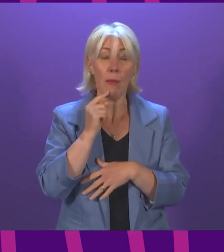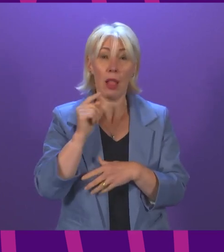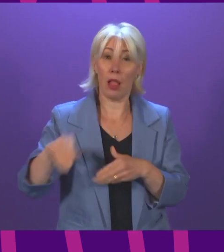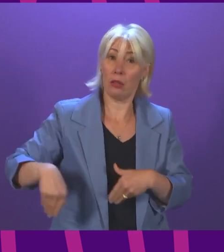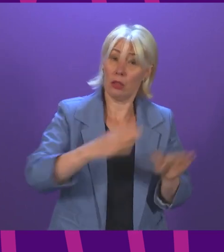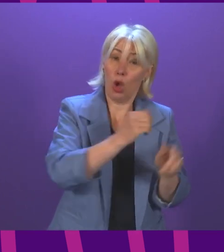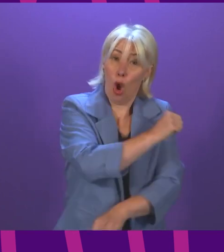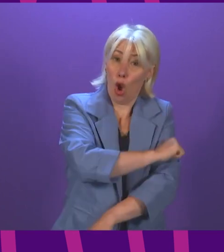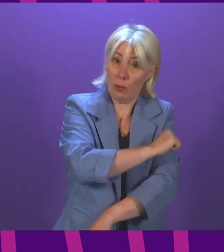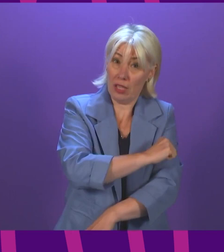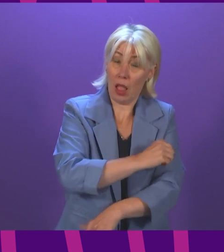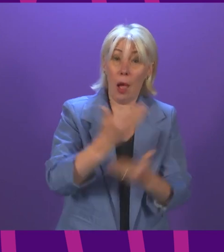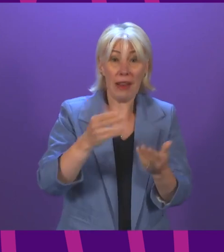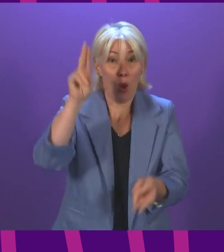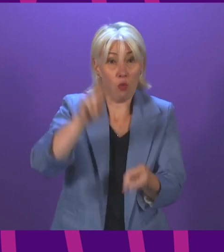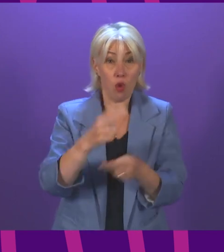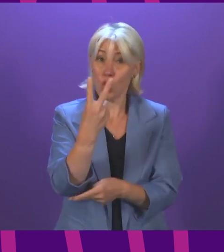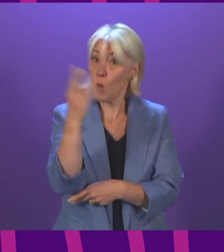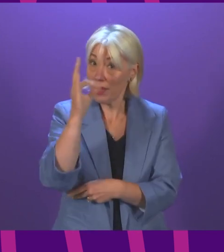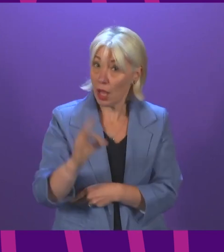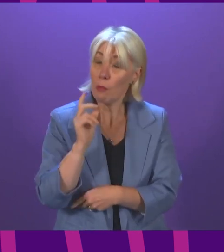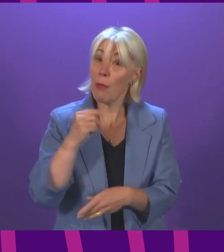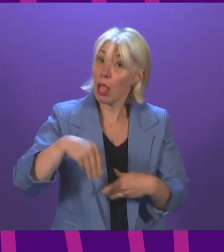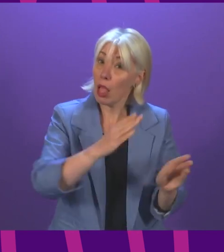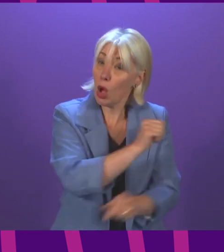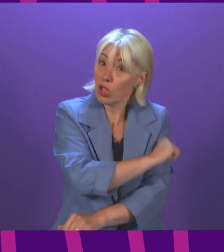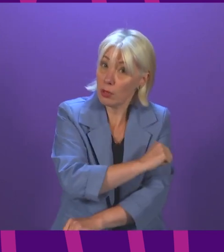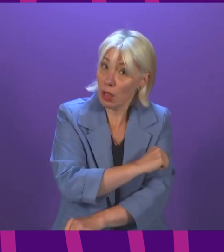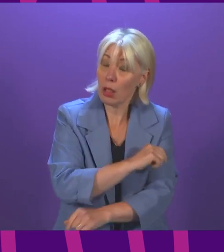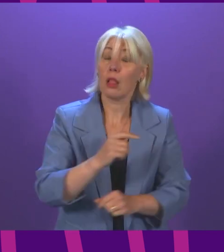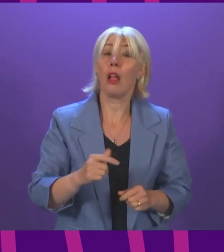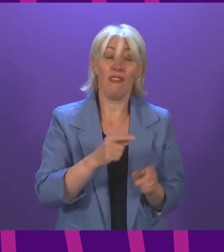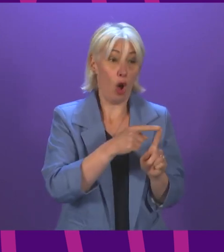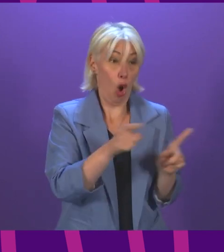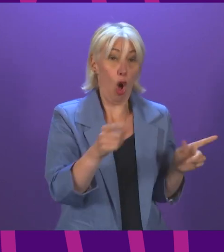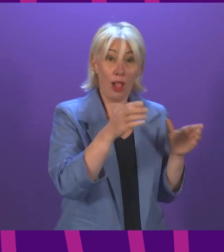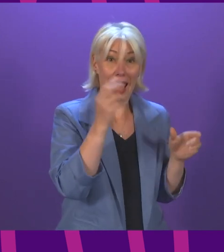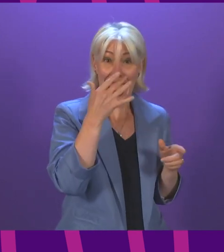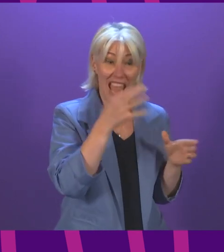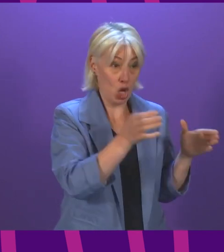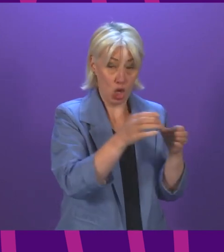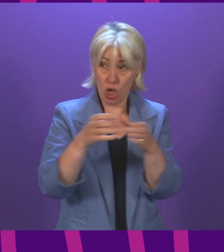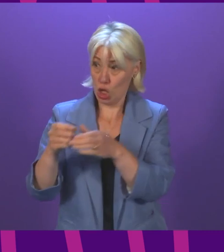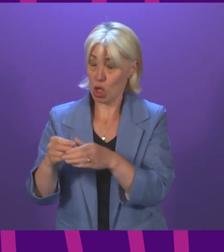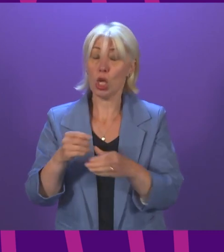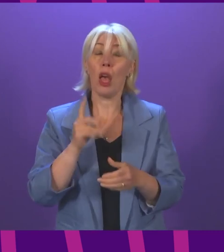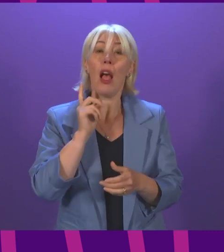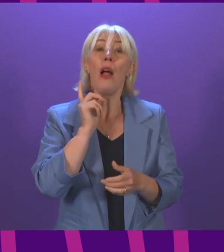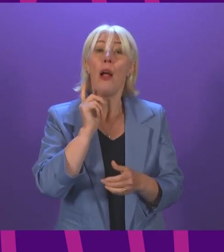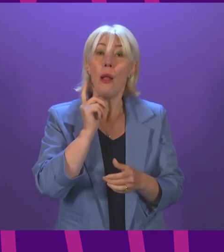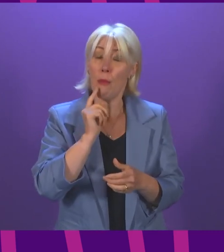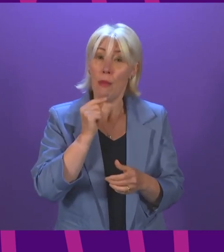is now down to around about 2%. Across all age groups, the rate of hospital admission has been higher in unvaccinated people